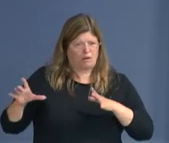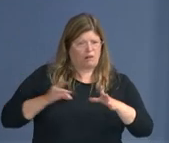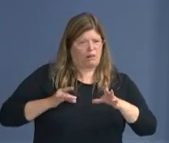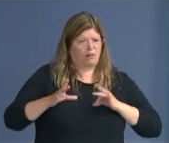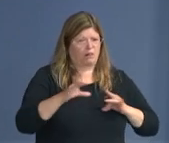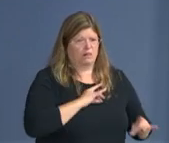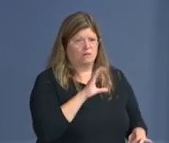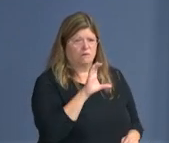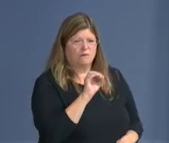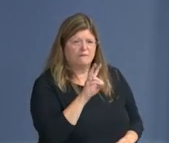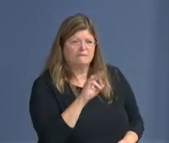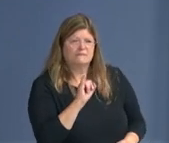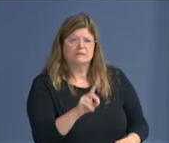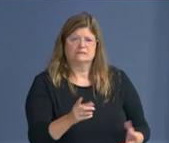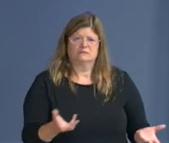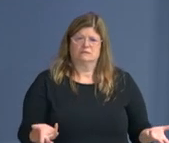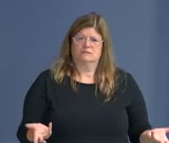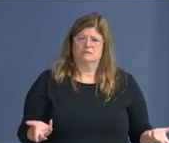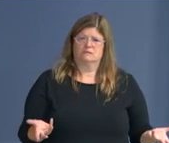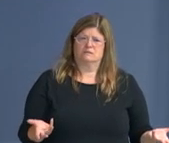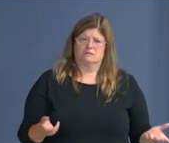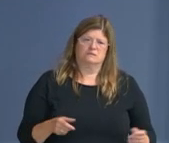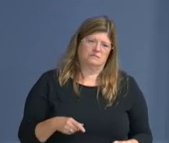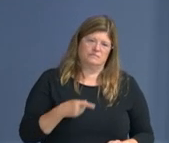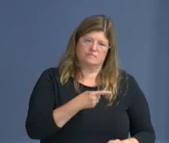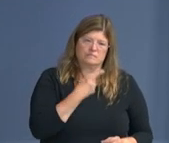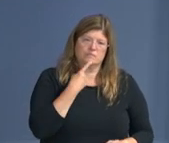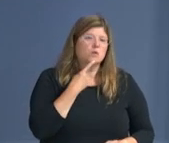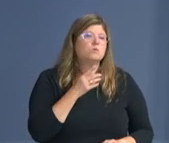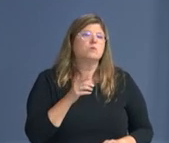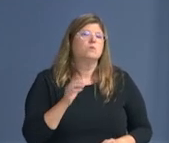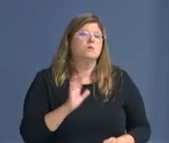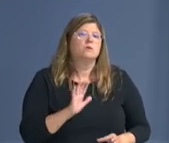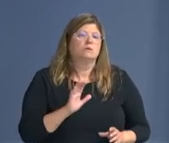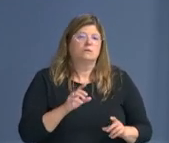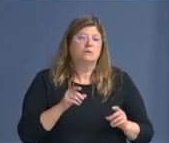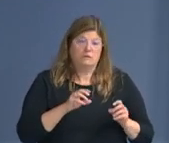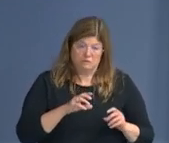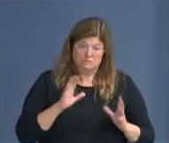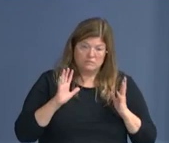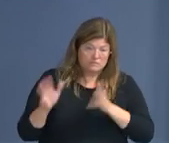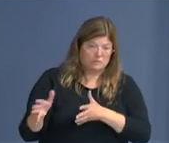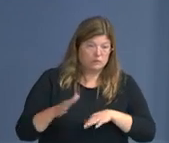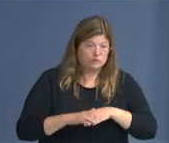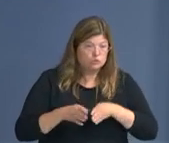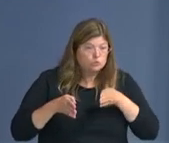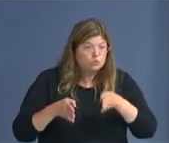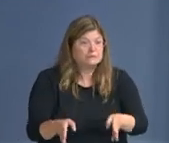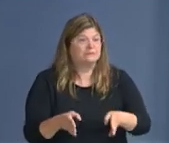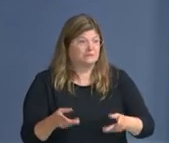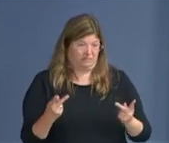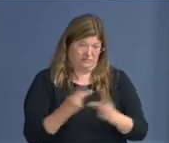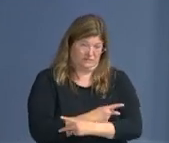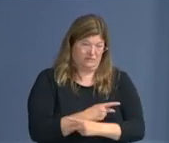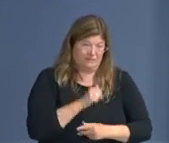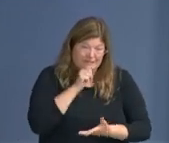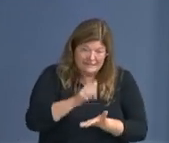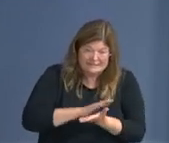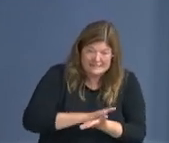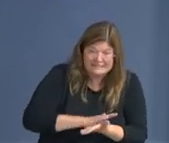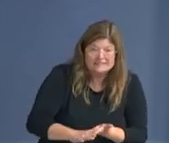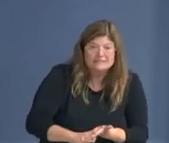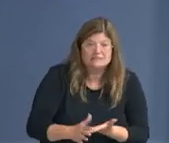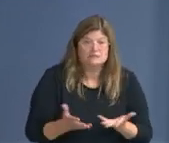unsanitary. Um, we have seen people die on the streets, and going into the summer months especially, where I'm sure we will